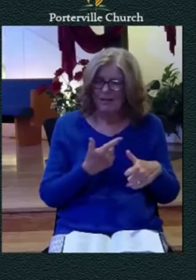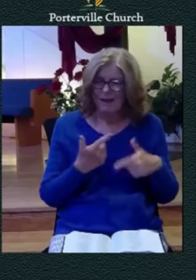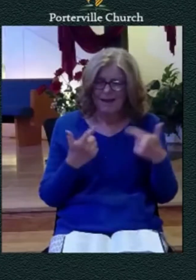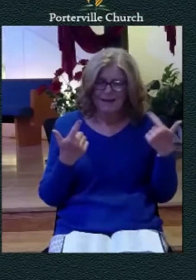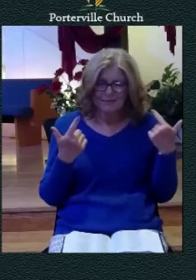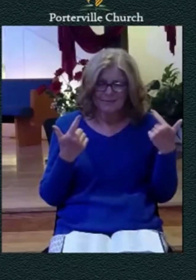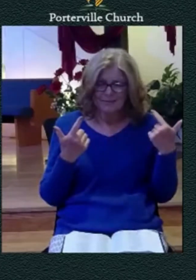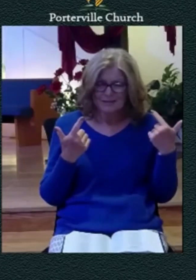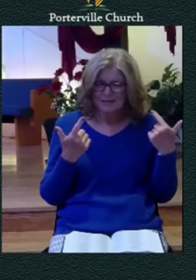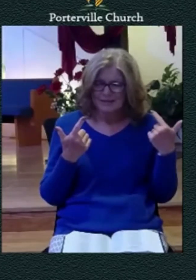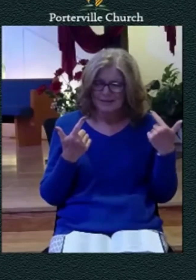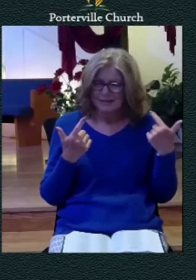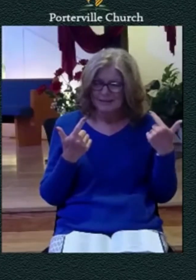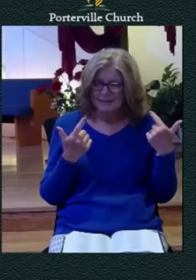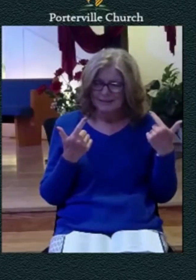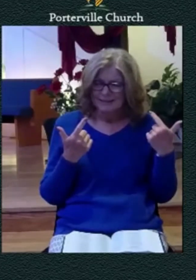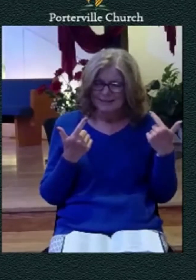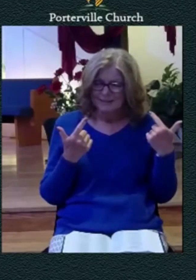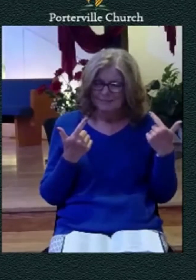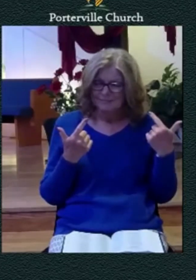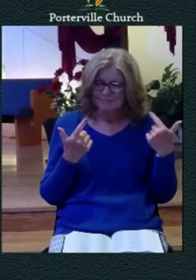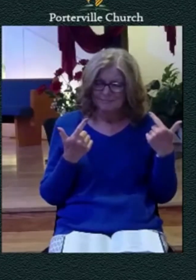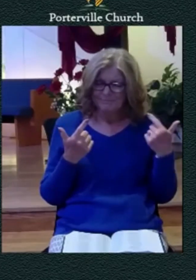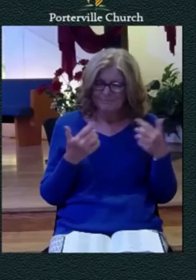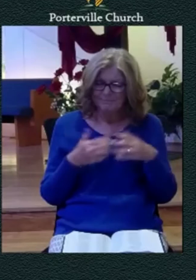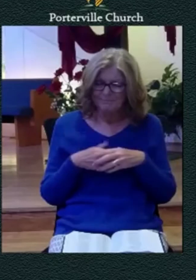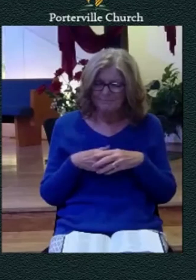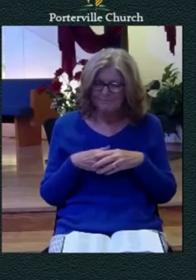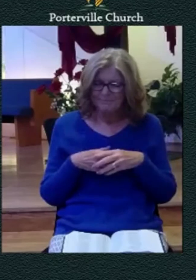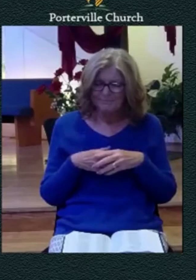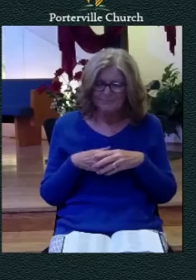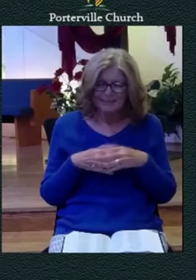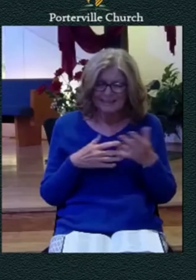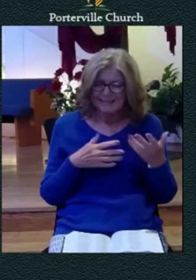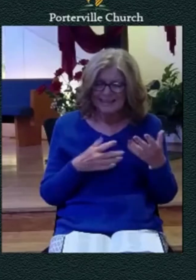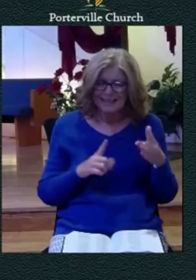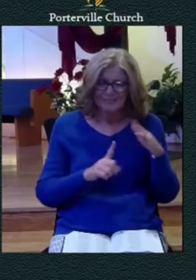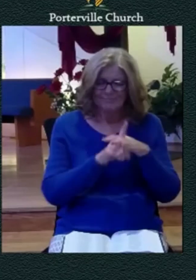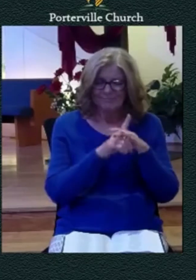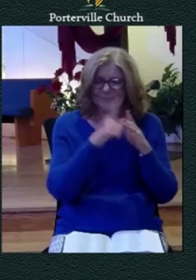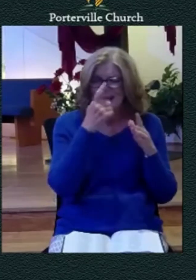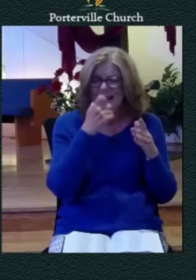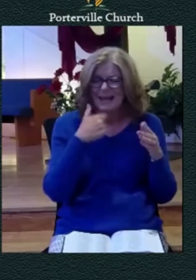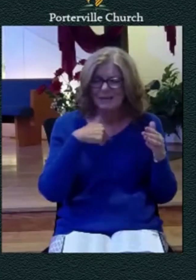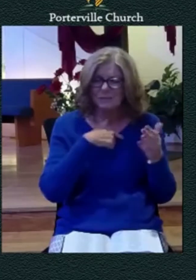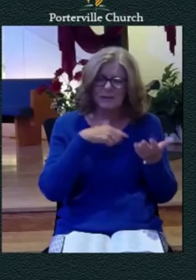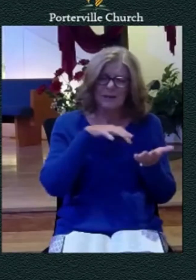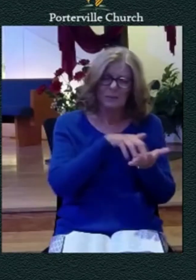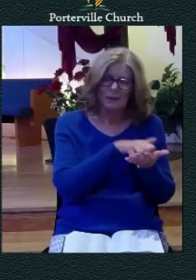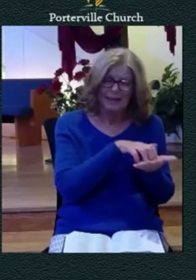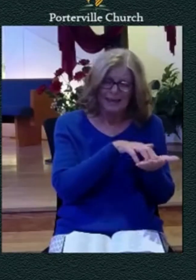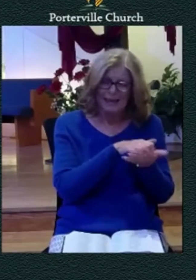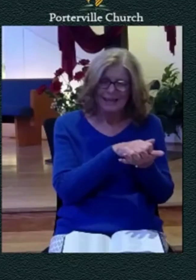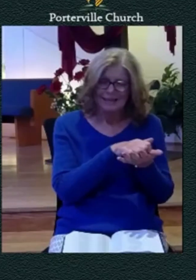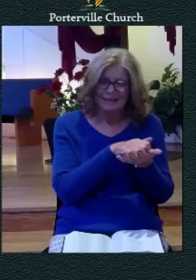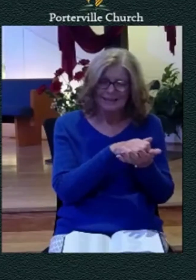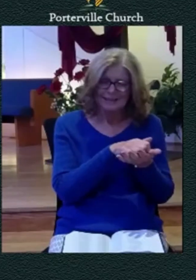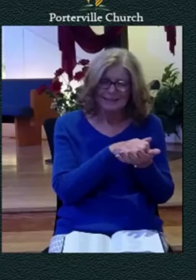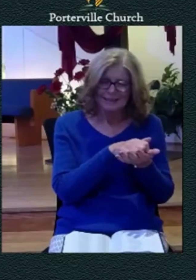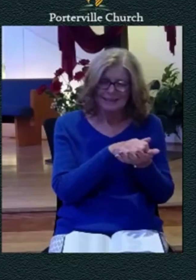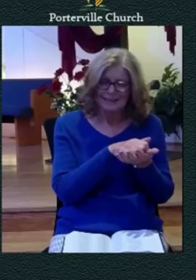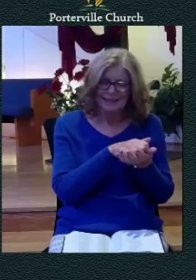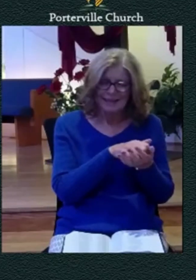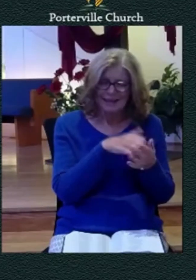it's a context which because of our weakness we easily get lost there but lord